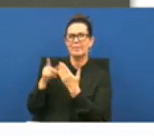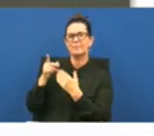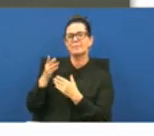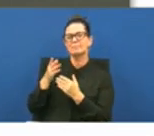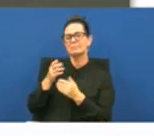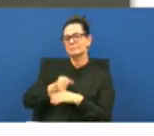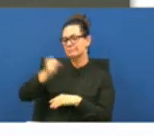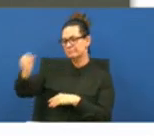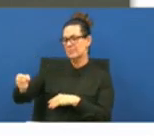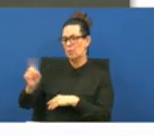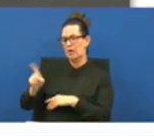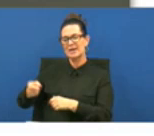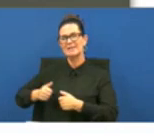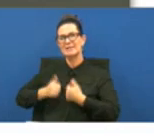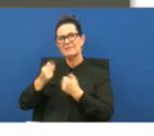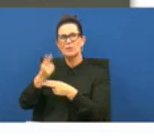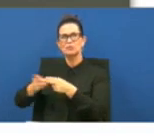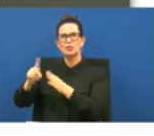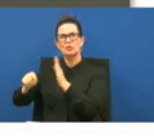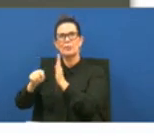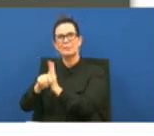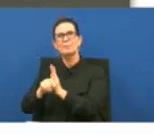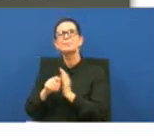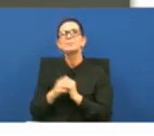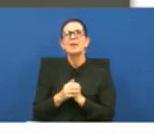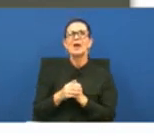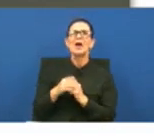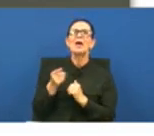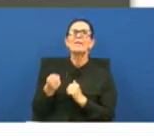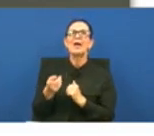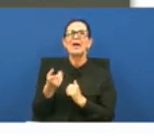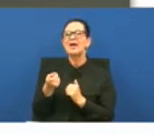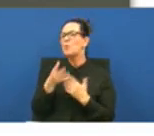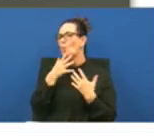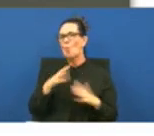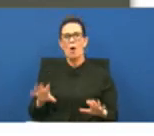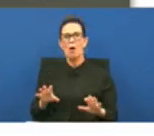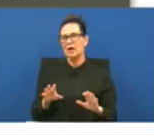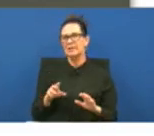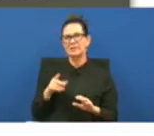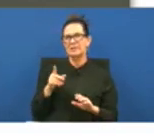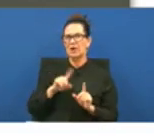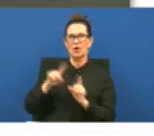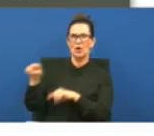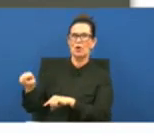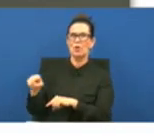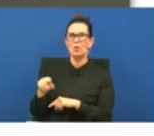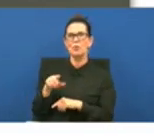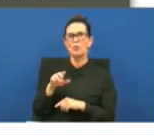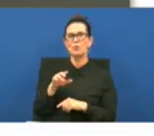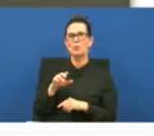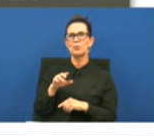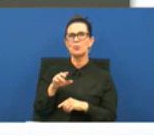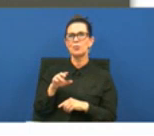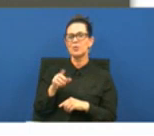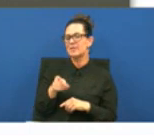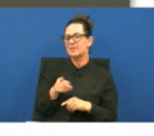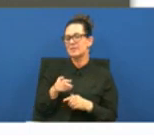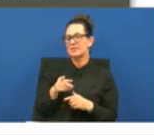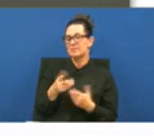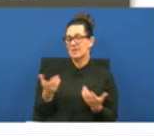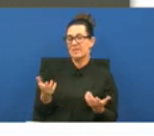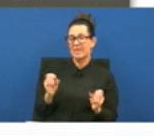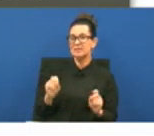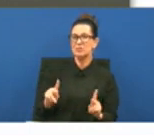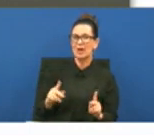23 percent were left against medical advice meaning they just wasn't ready and that's okay we're here they're human